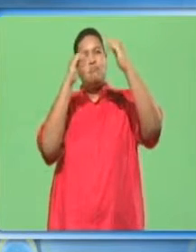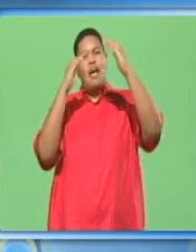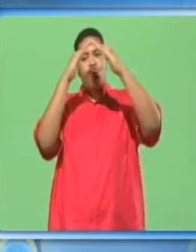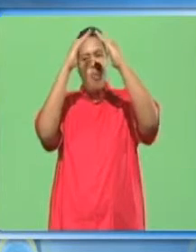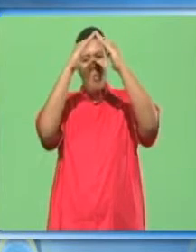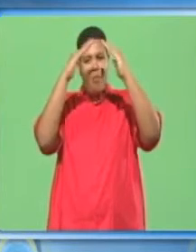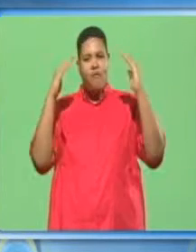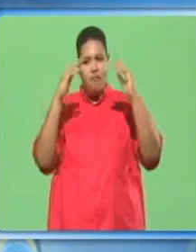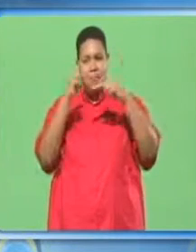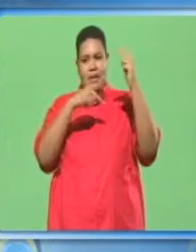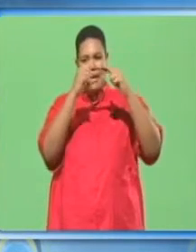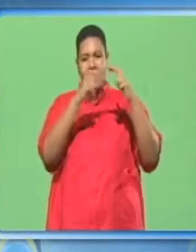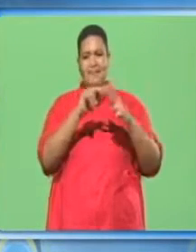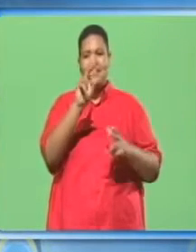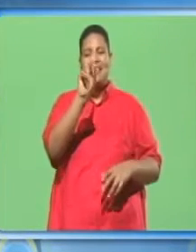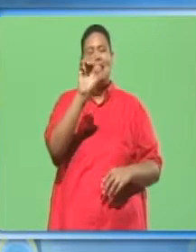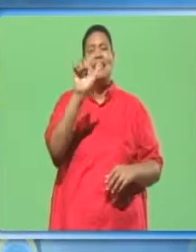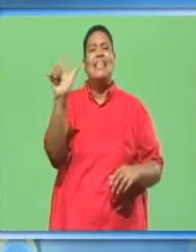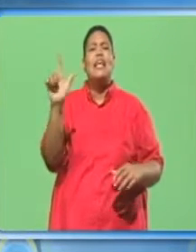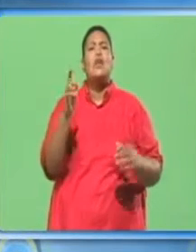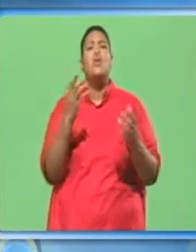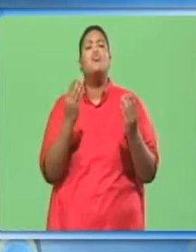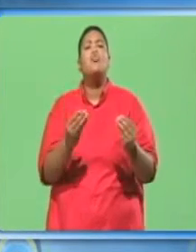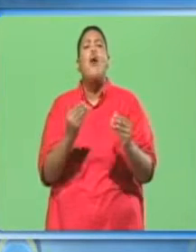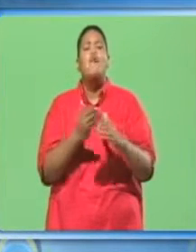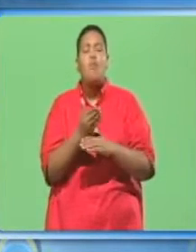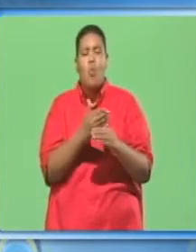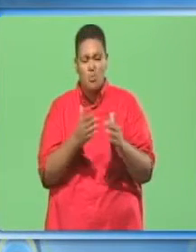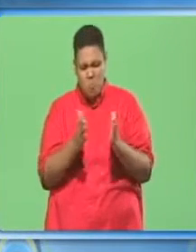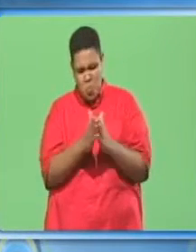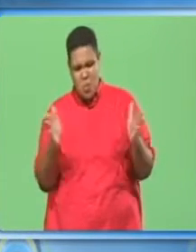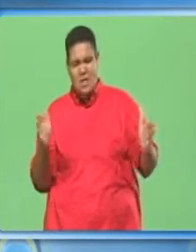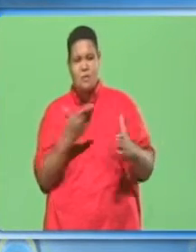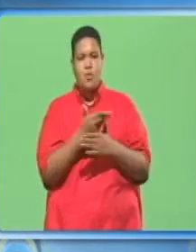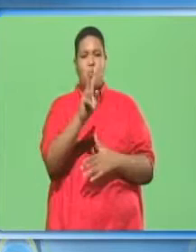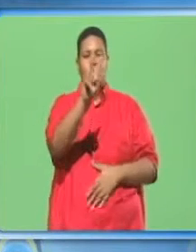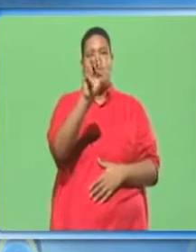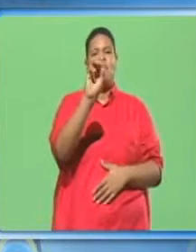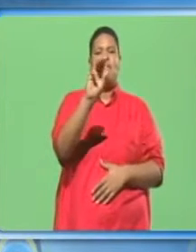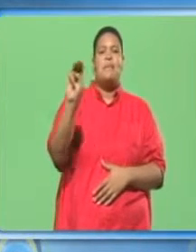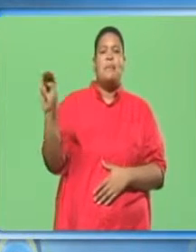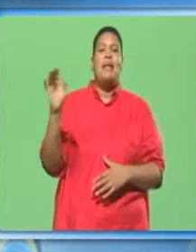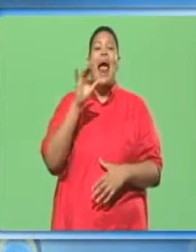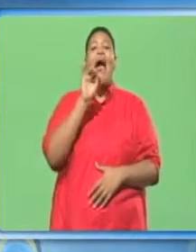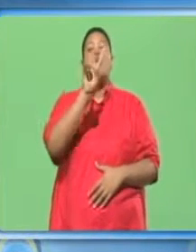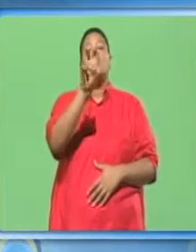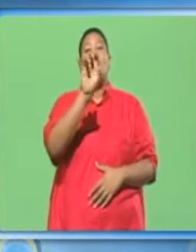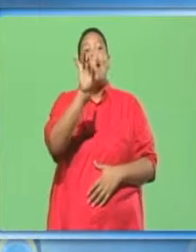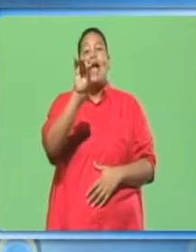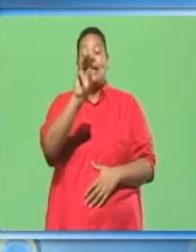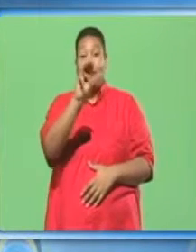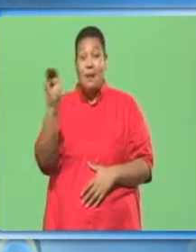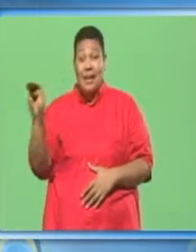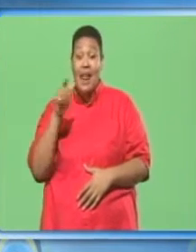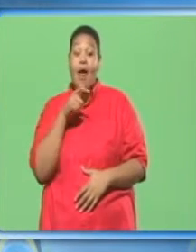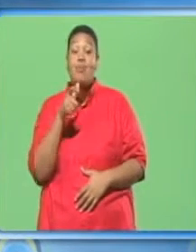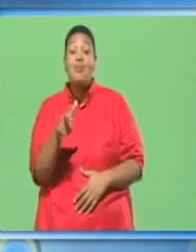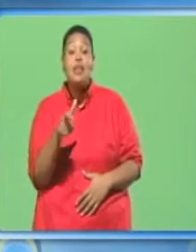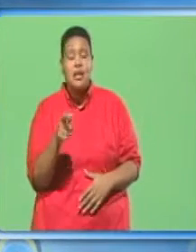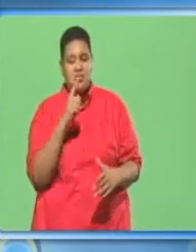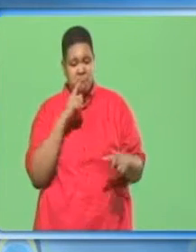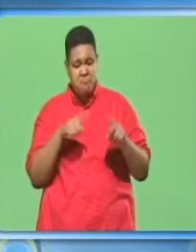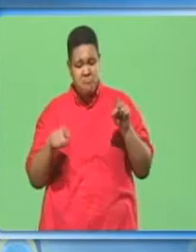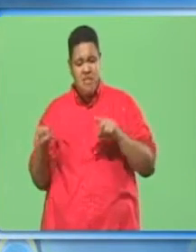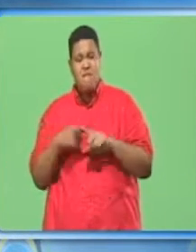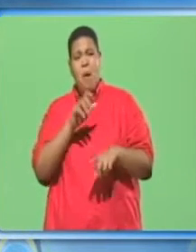The term used for softwoods of width between 250 mm and 280 mm and thickness ranging